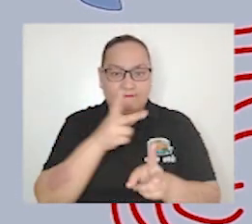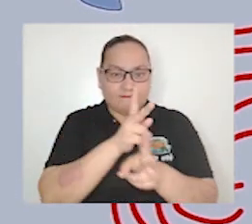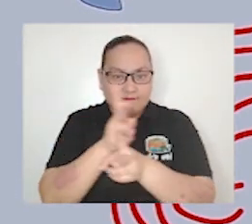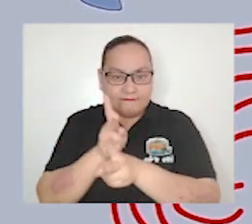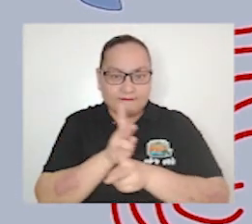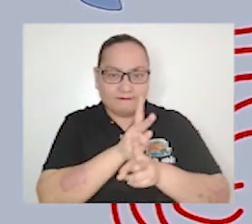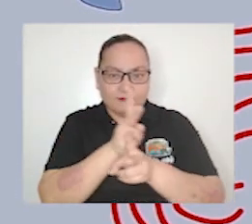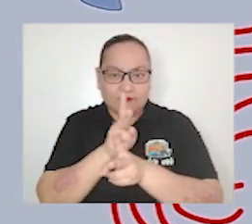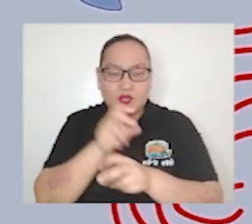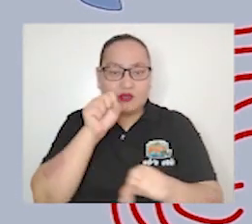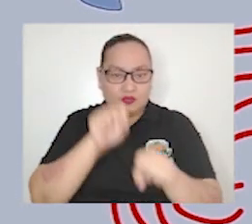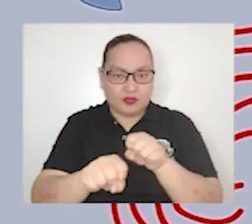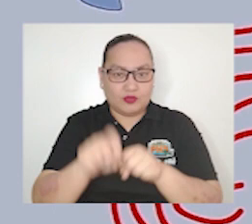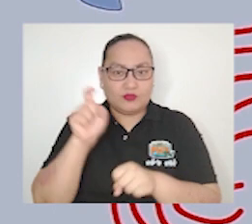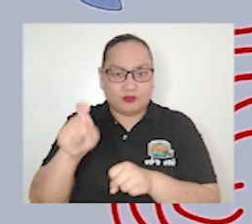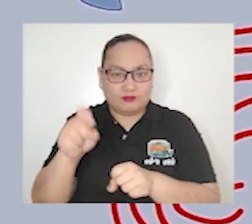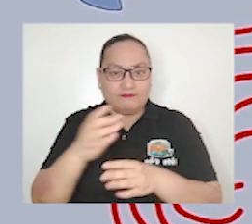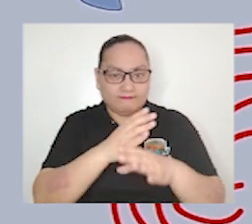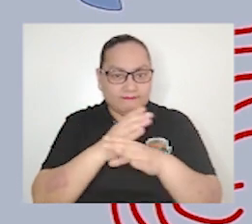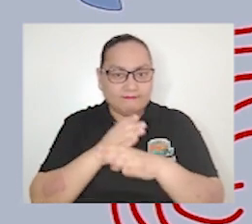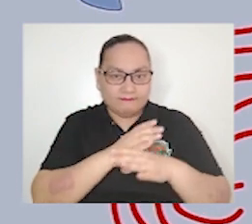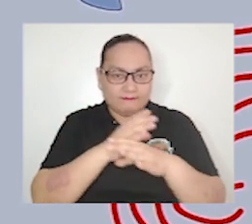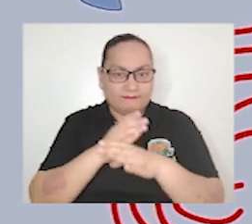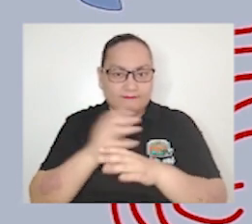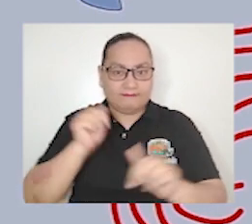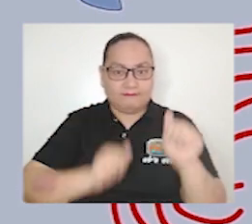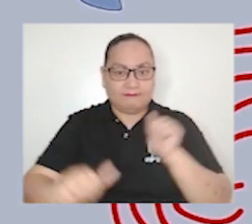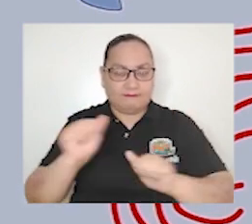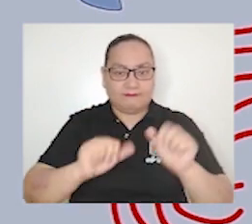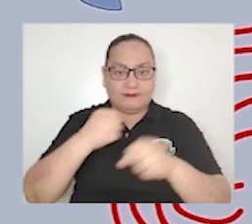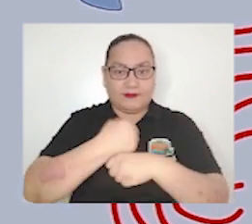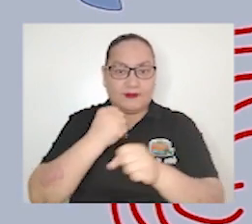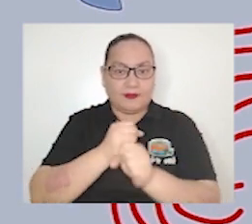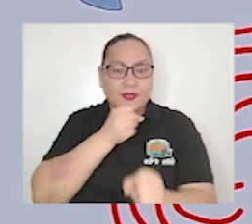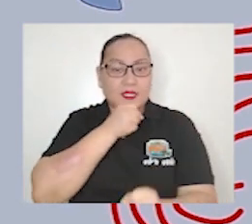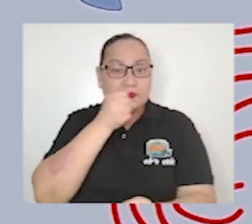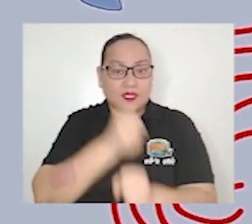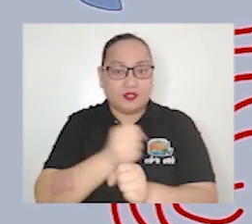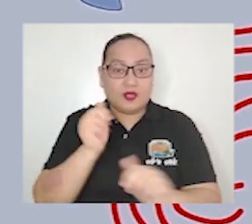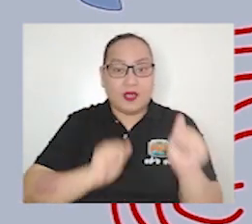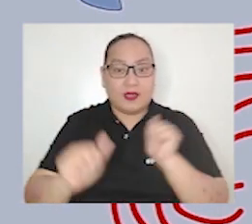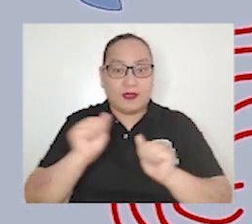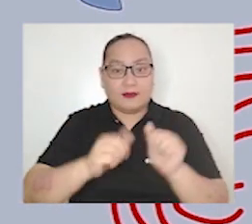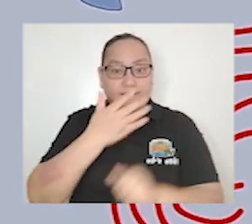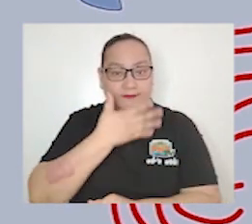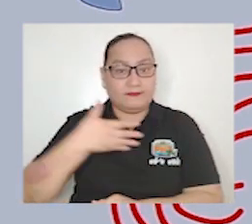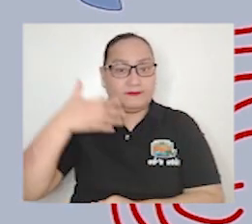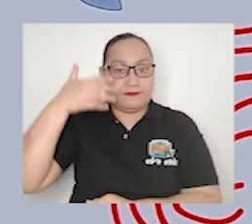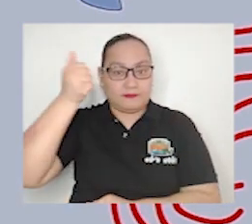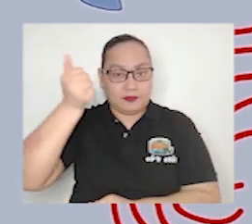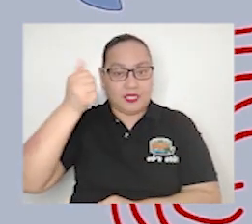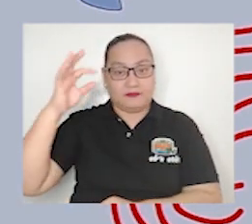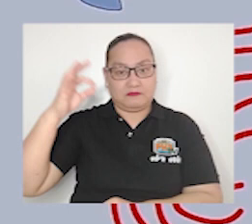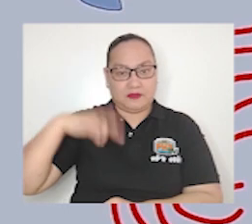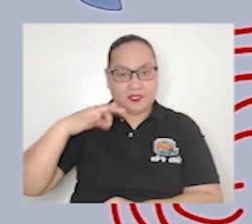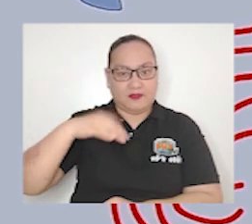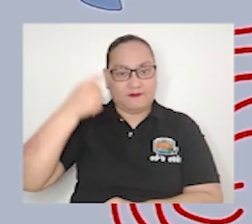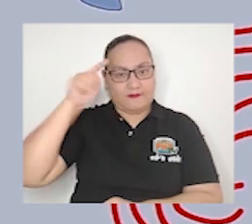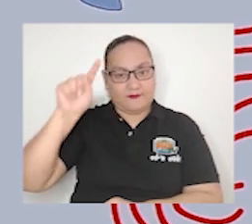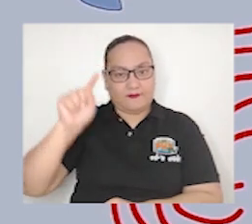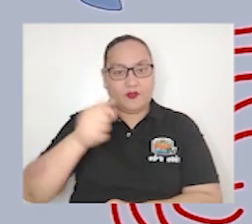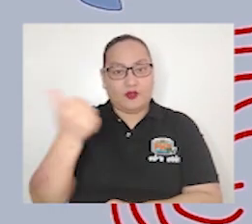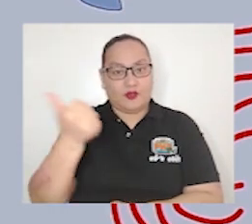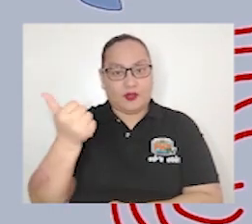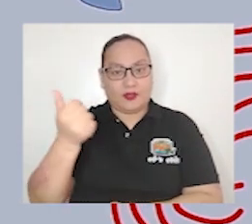so they have to be careful of their actions and make sure to act in the best interest of the